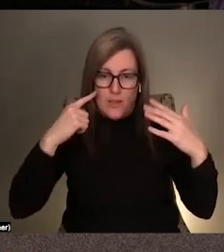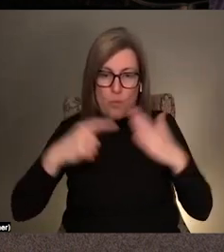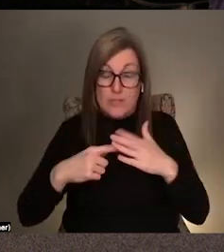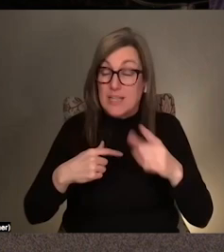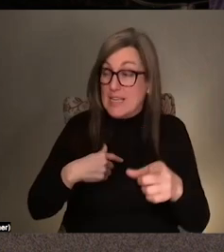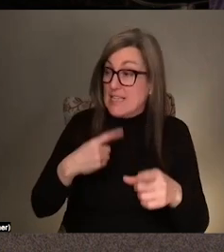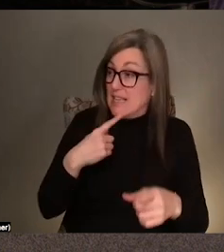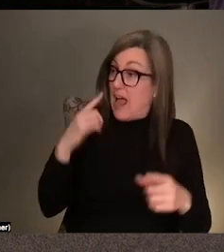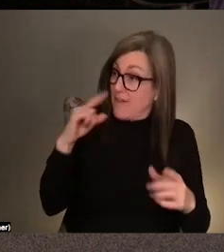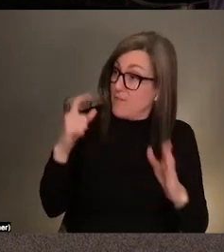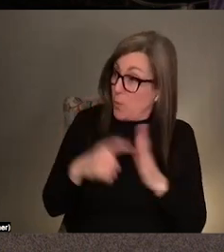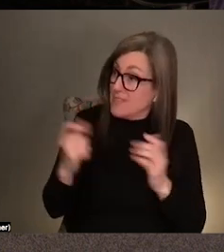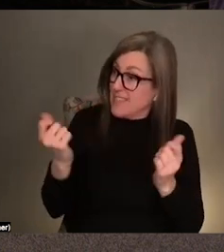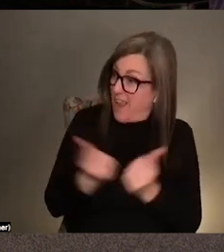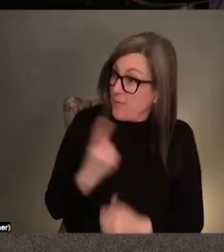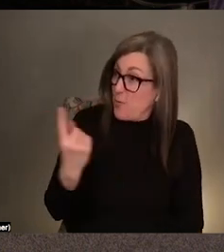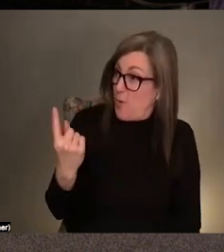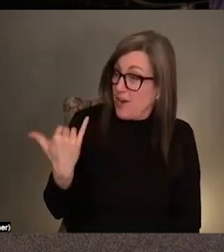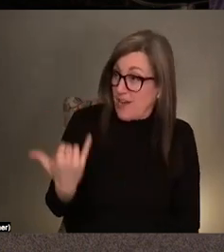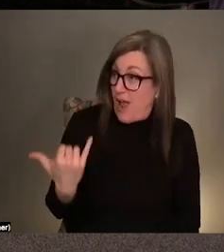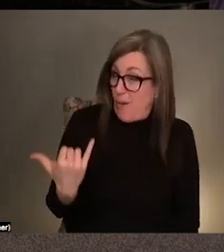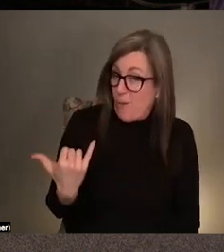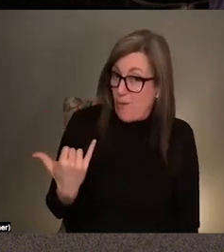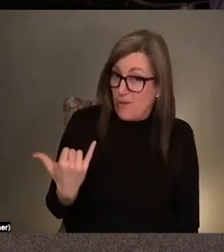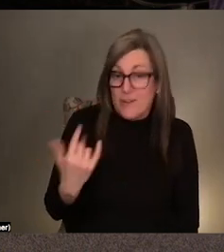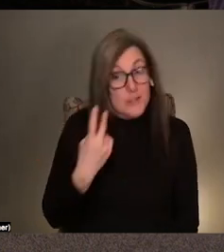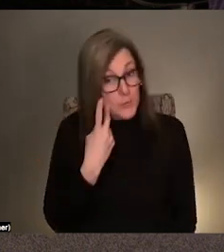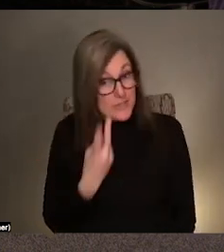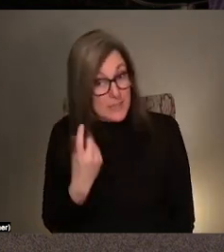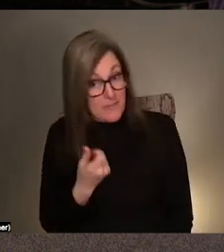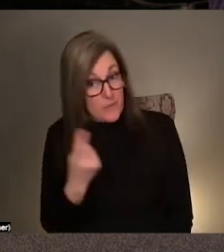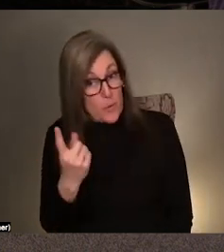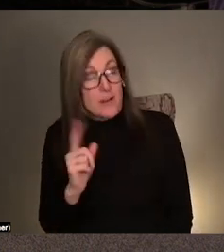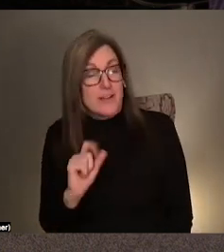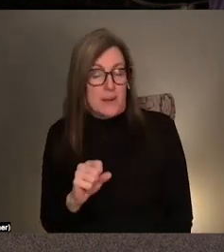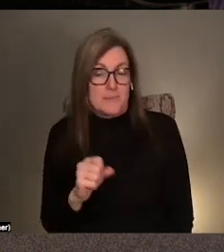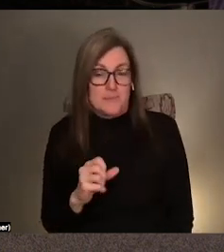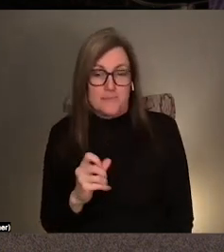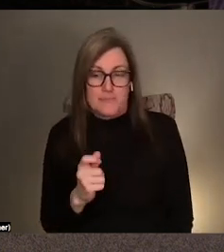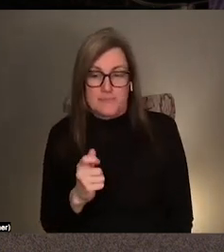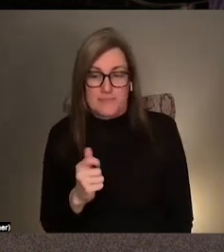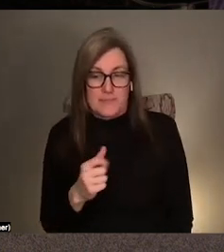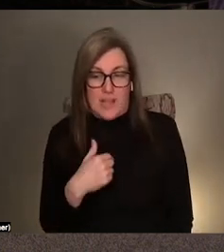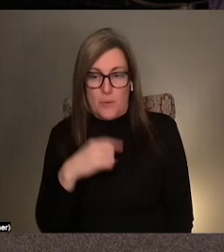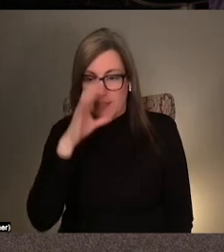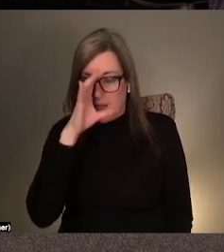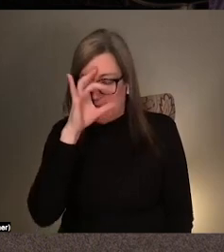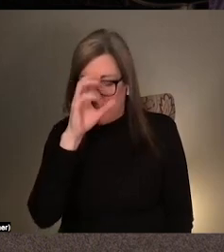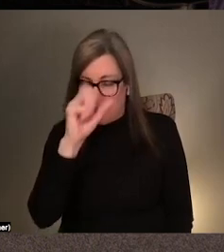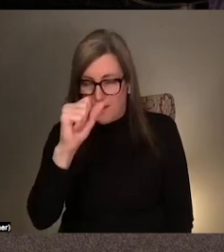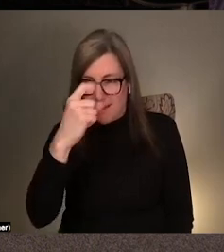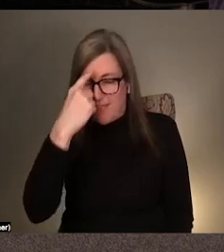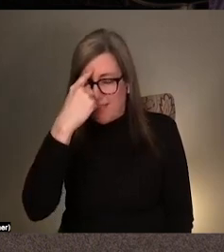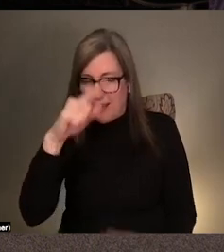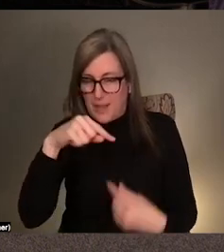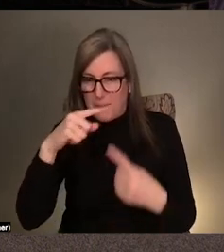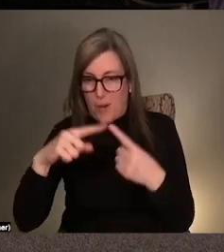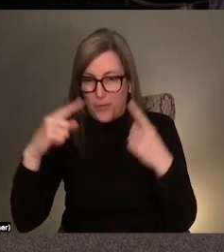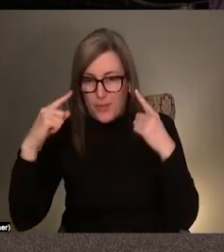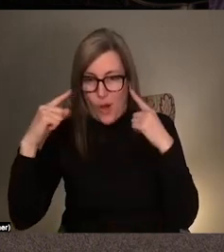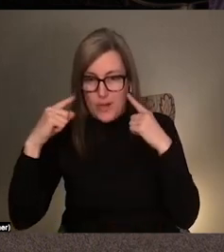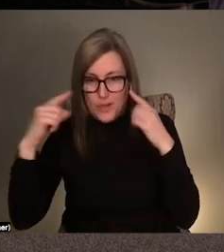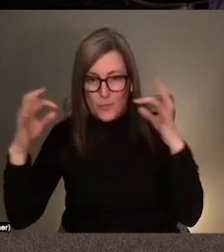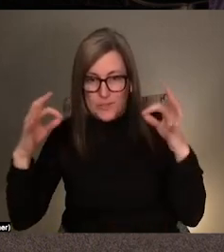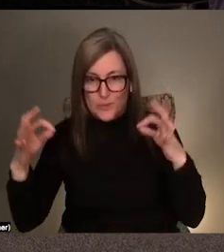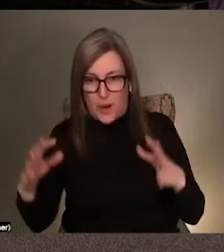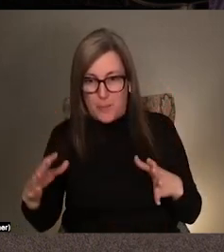everywhere. Oh, oh, see them everywhere. Yeah. So I just got hyper fixated on that. was like thinking about the audio describer and I